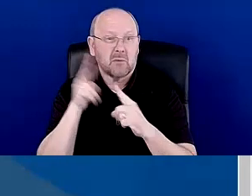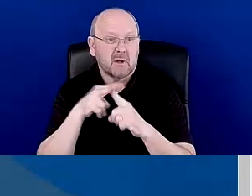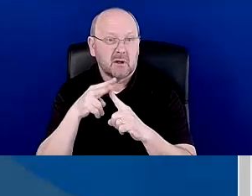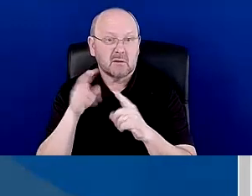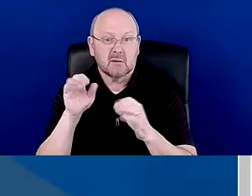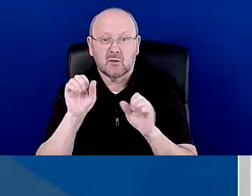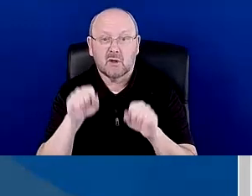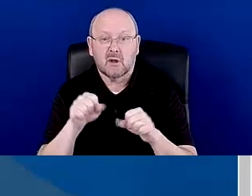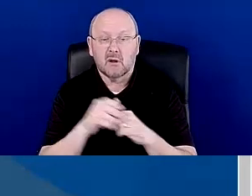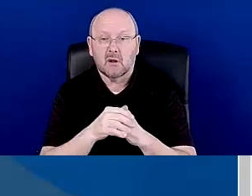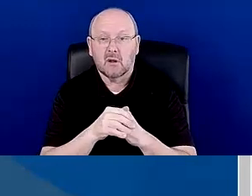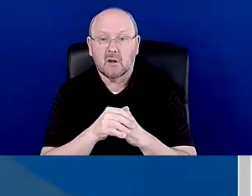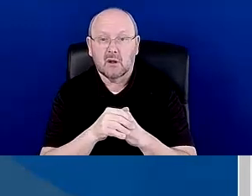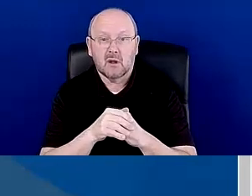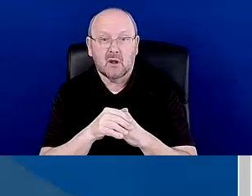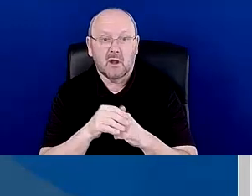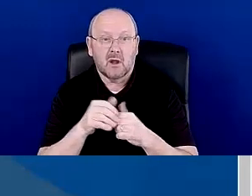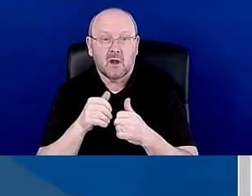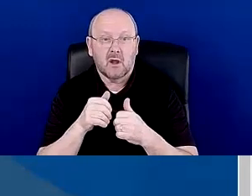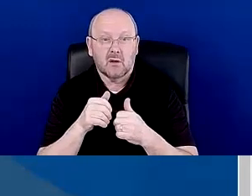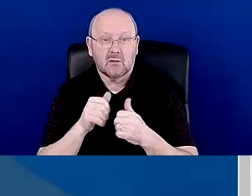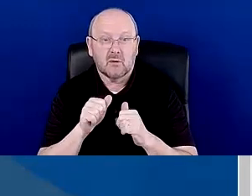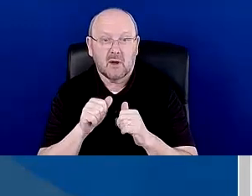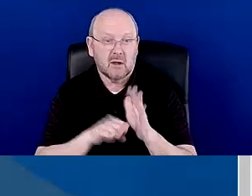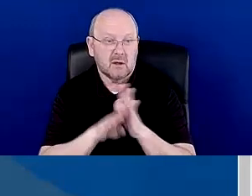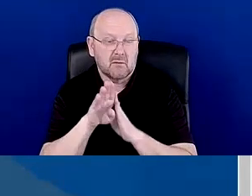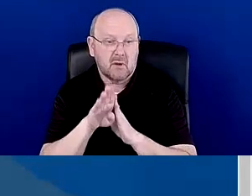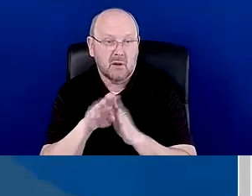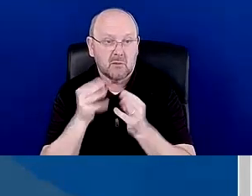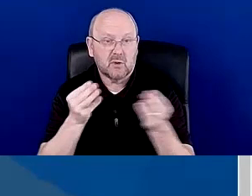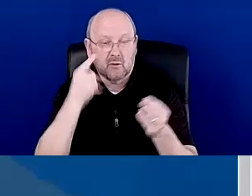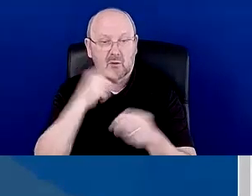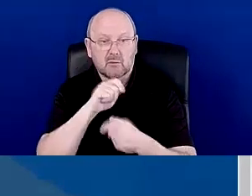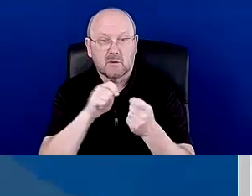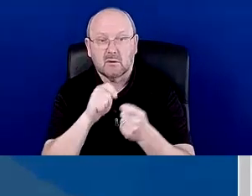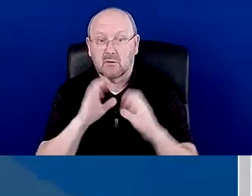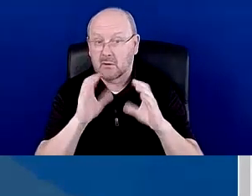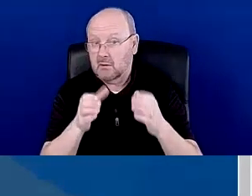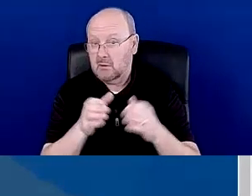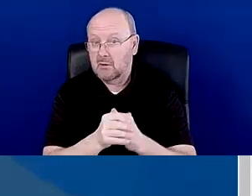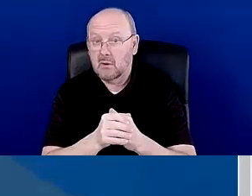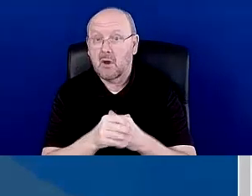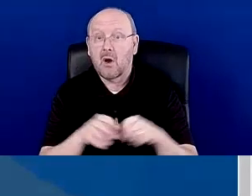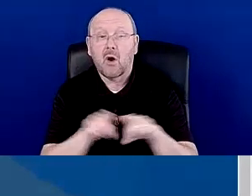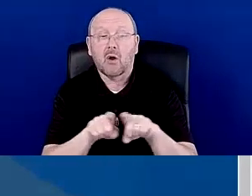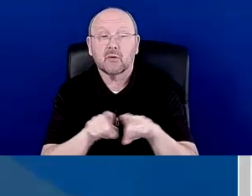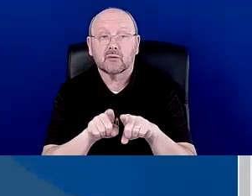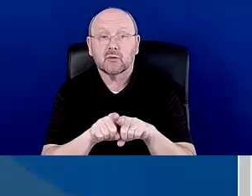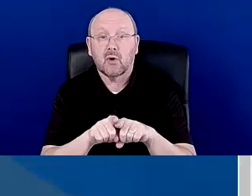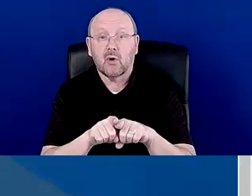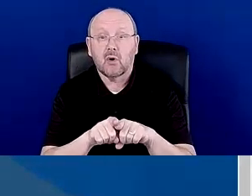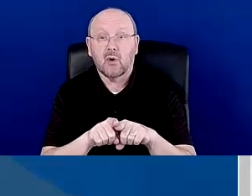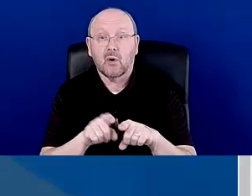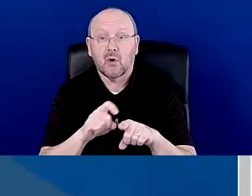and you can work on developing materials for a specific course. Um, you can also contact your discipline lead